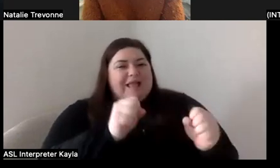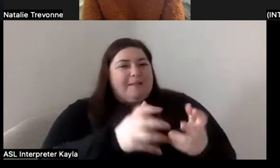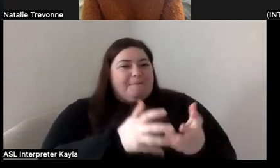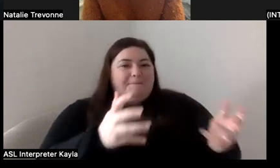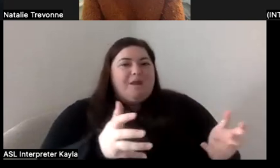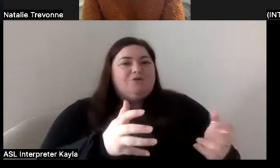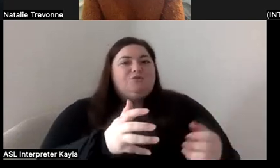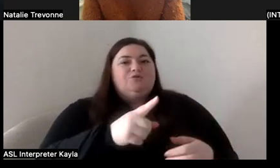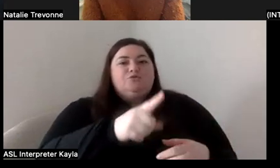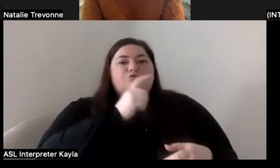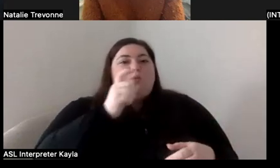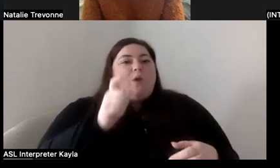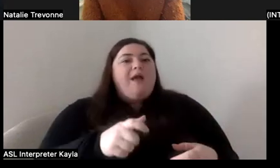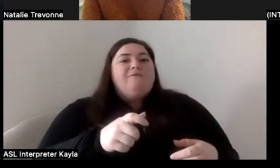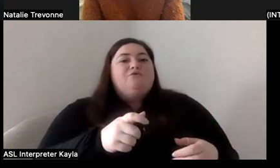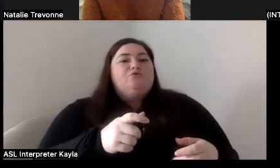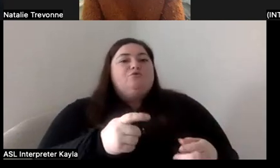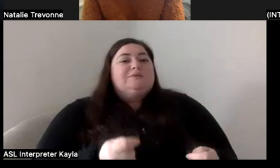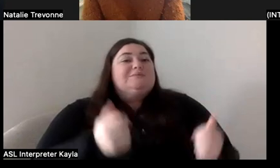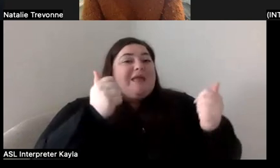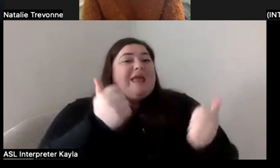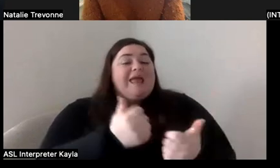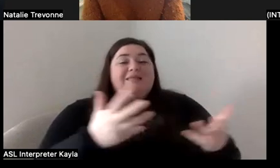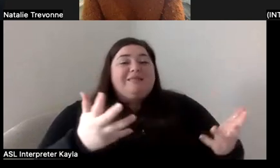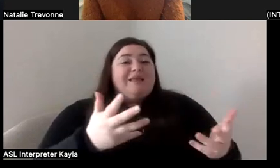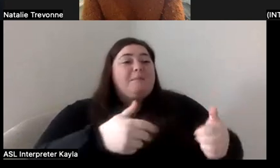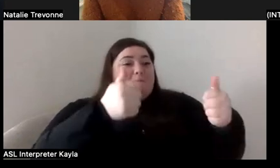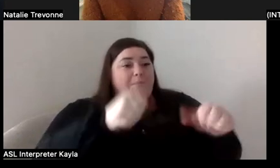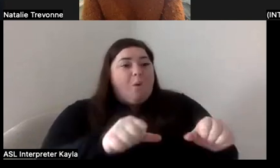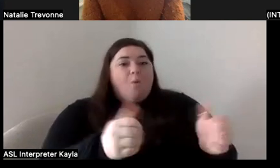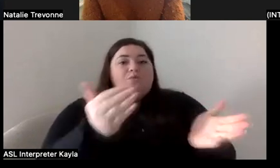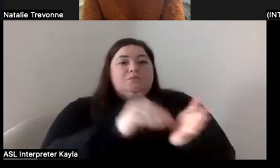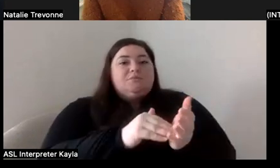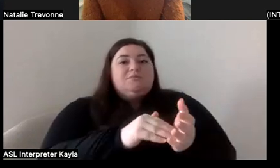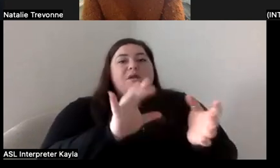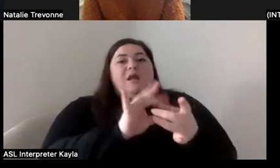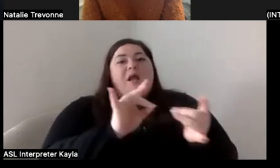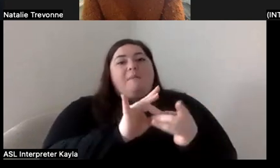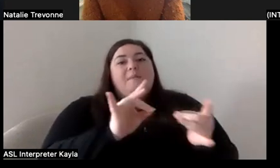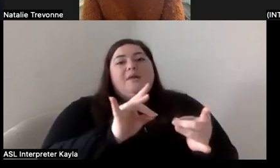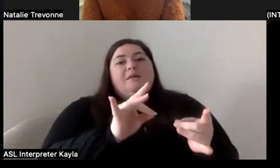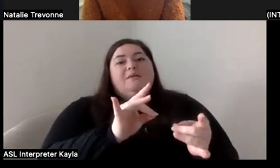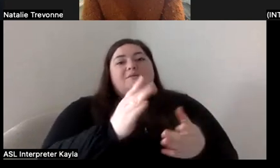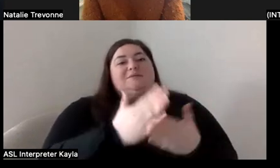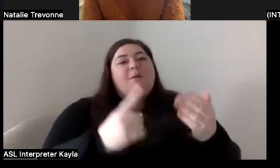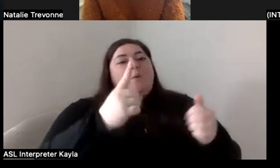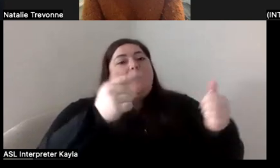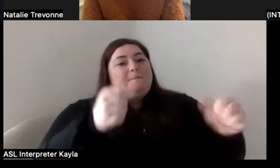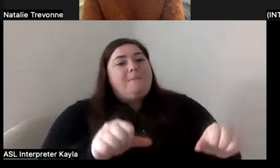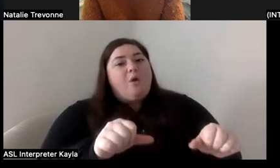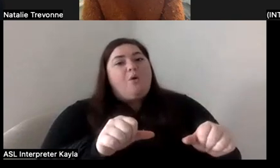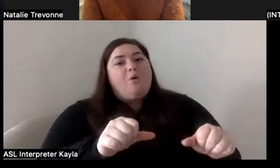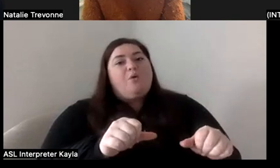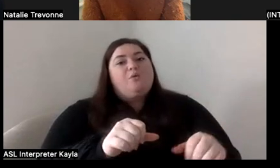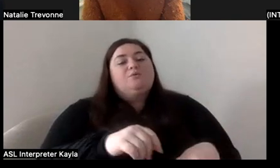to spend anything to reshare a post to comments, more than five words on somebody's post. So your comment, your comment